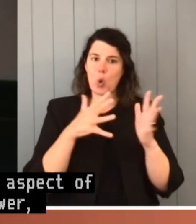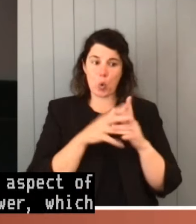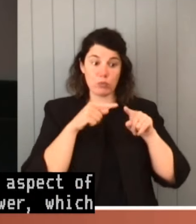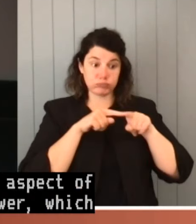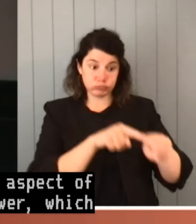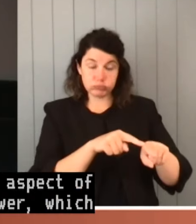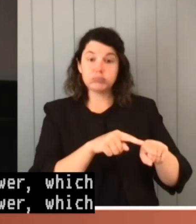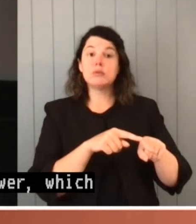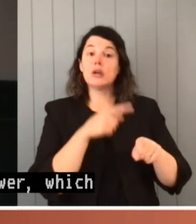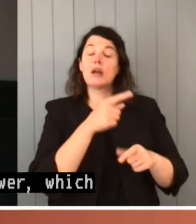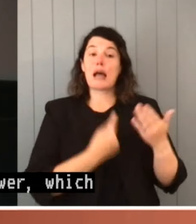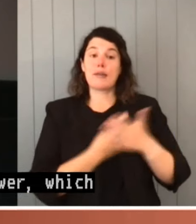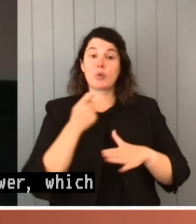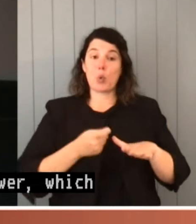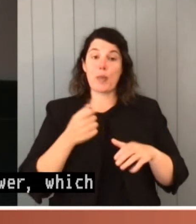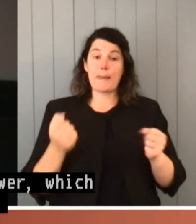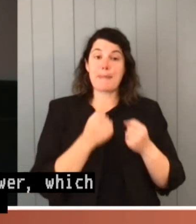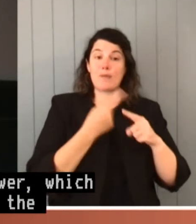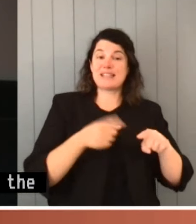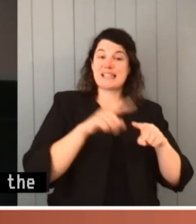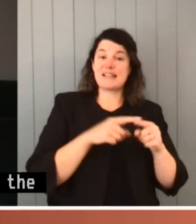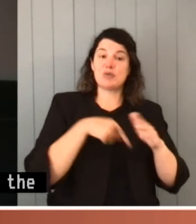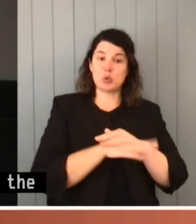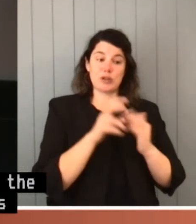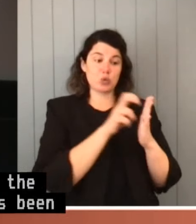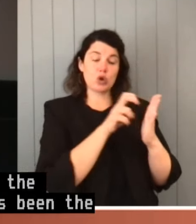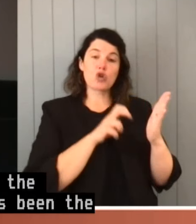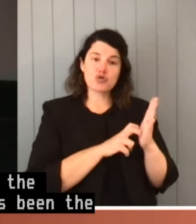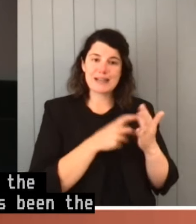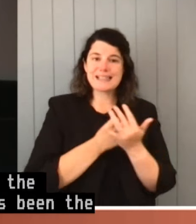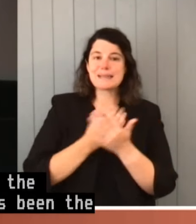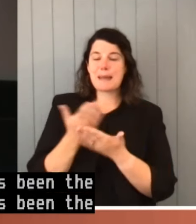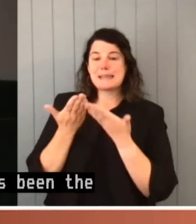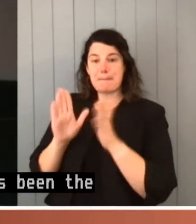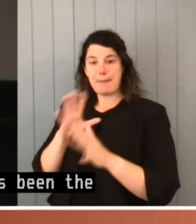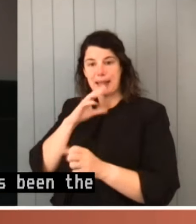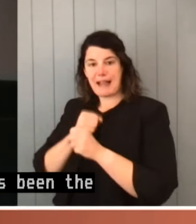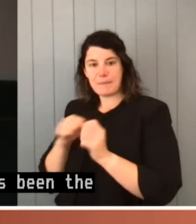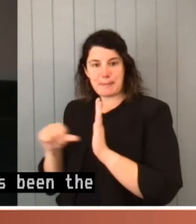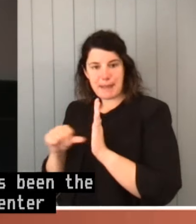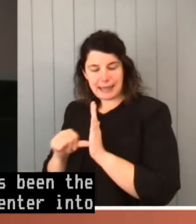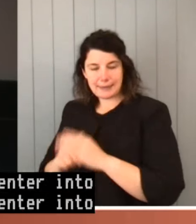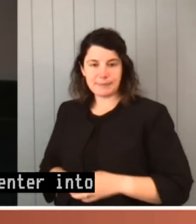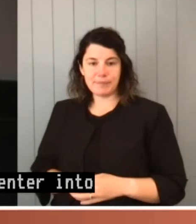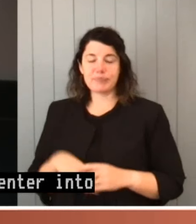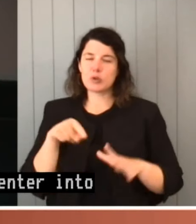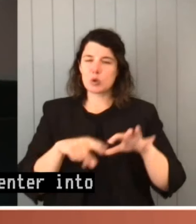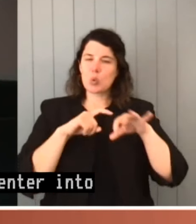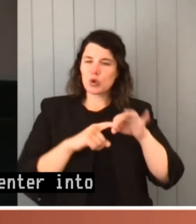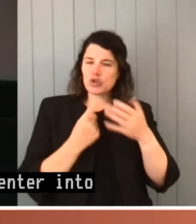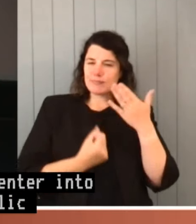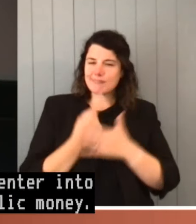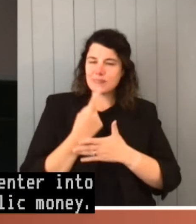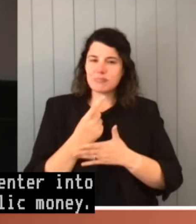has been the power of the executive to enter into contracts and to spend public money. And this question was one which concerned Harry